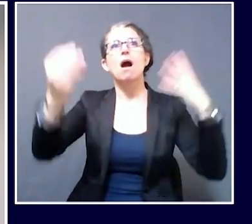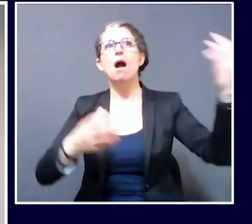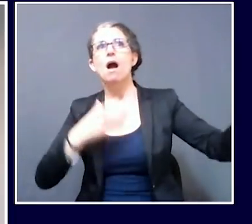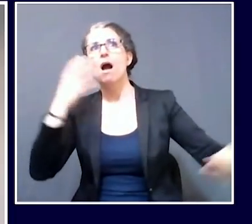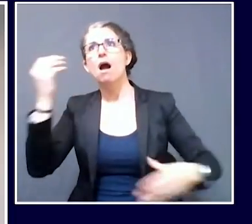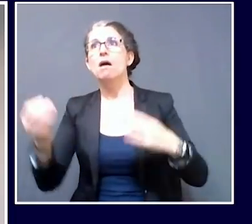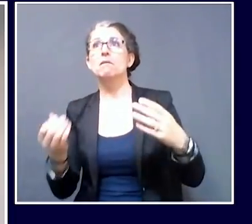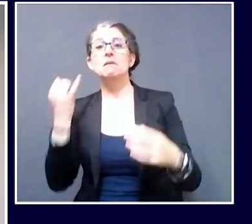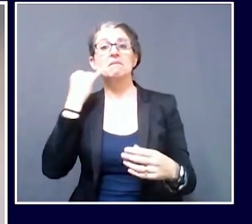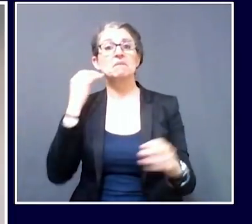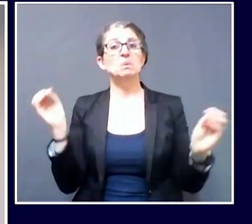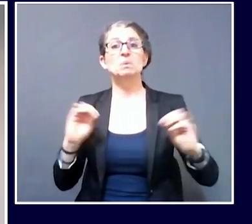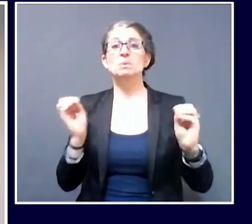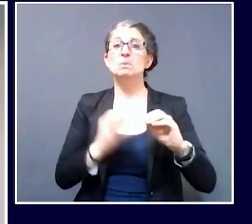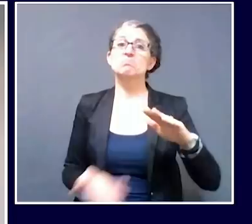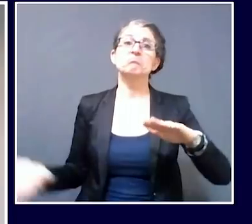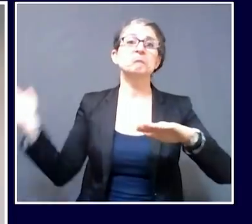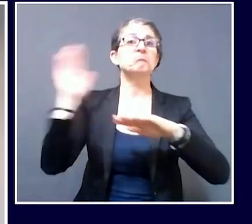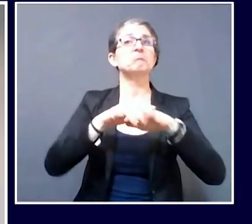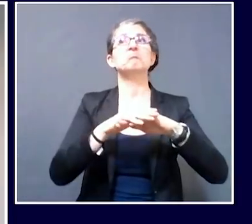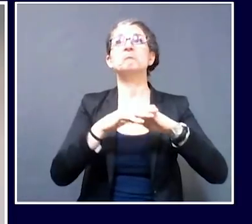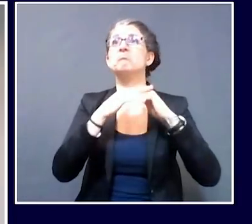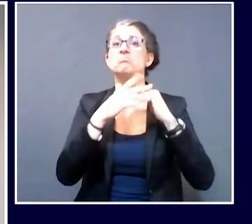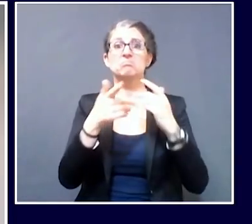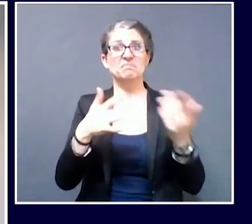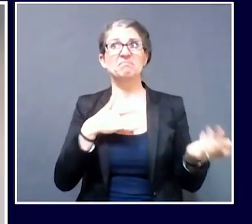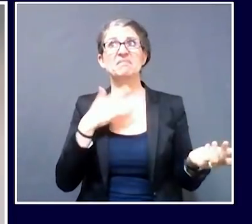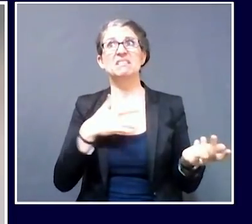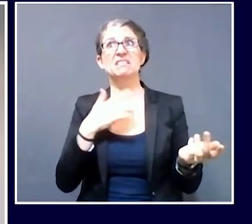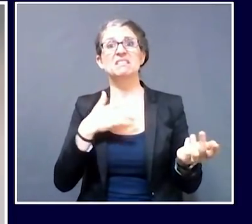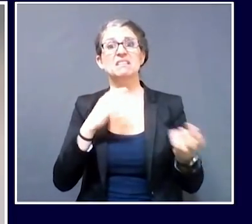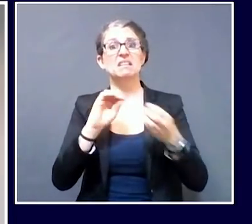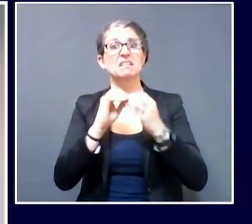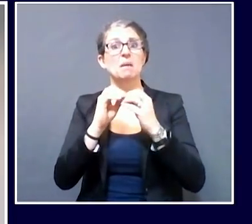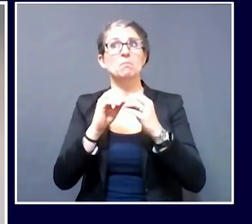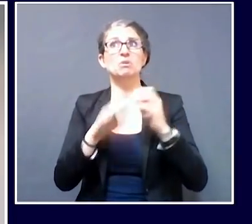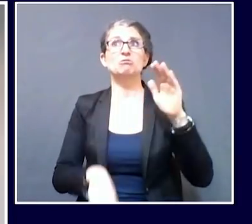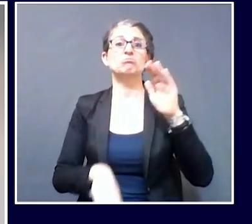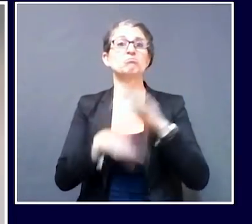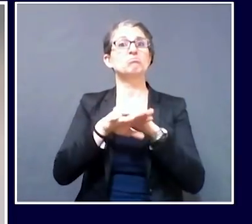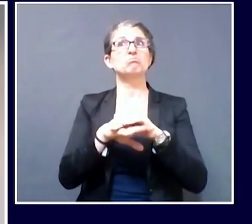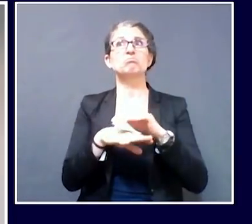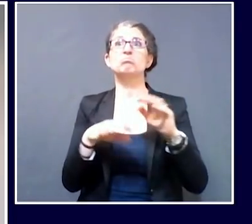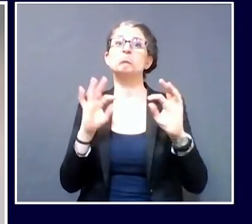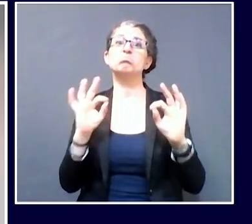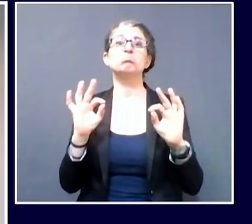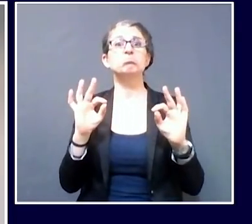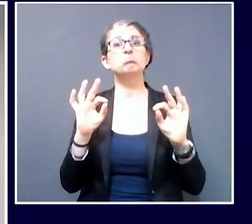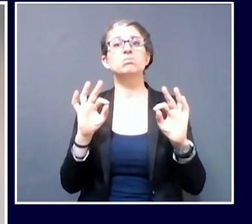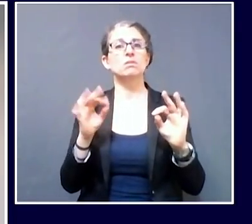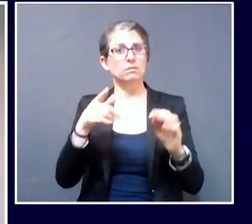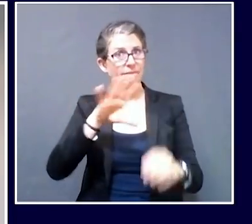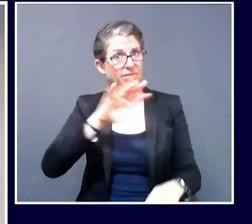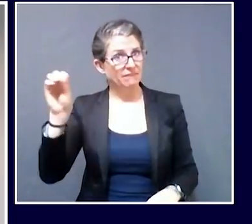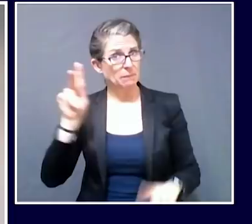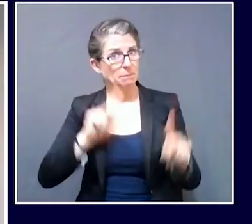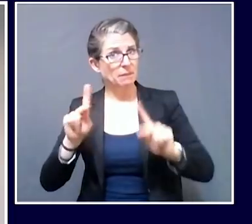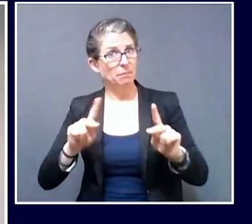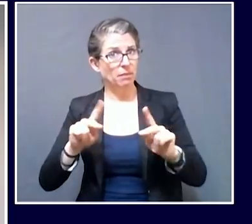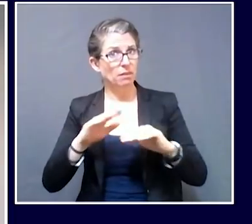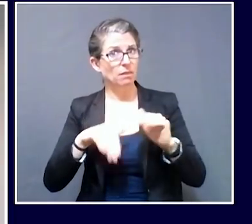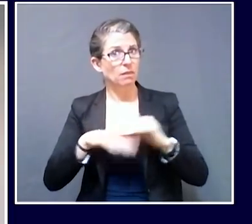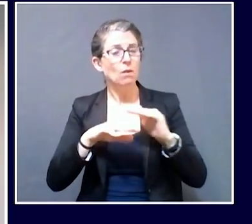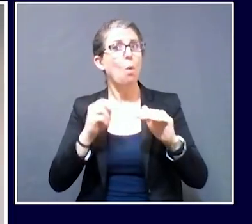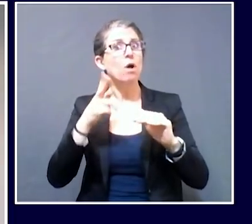about the size of gatherings so that we can allow fairs and concerts and larger gatherings to take place using social